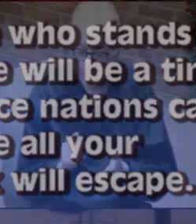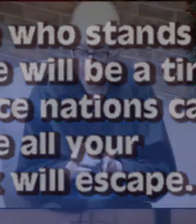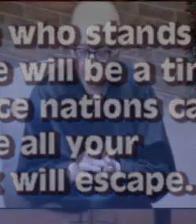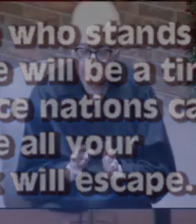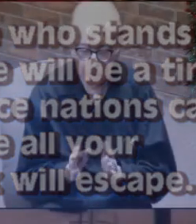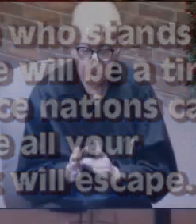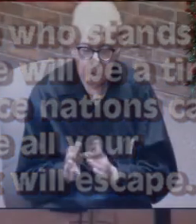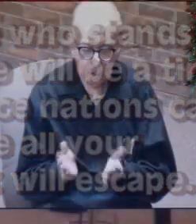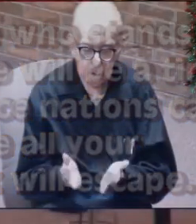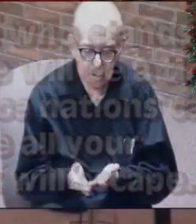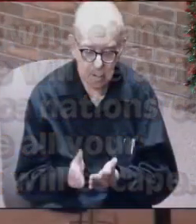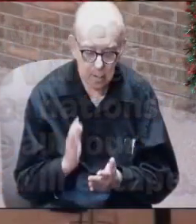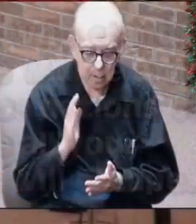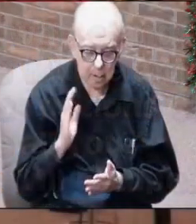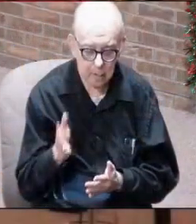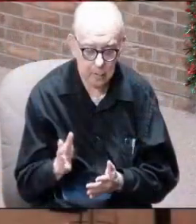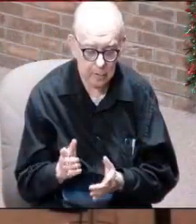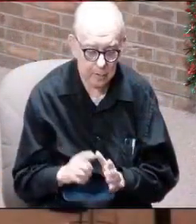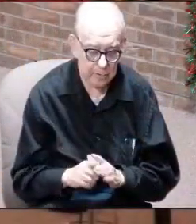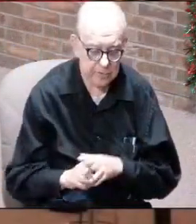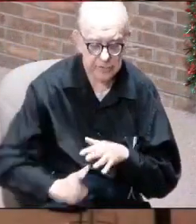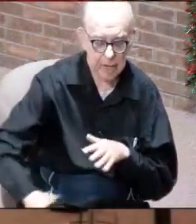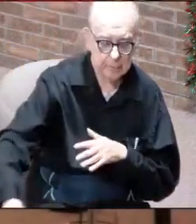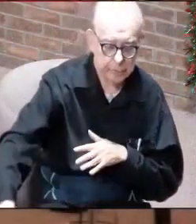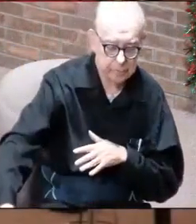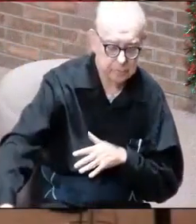will escape. escape.